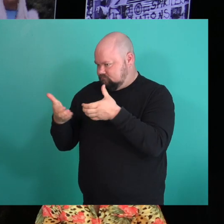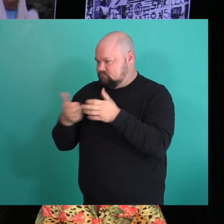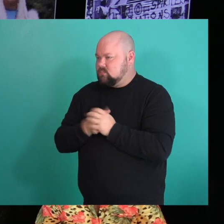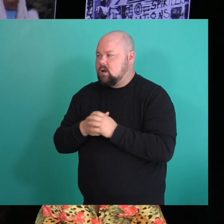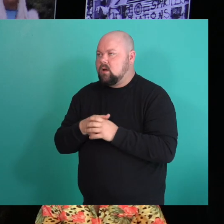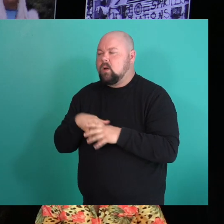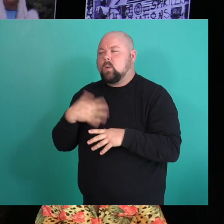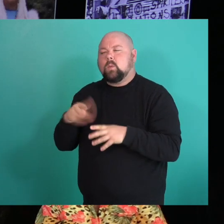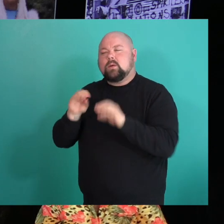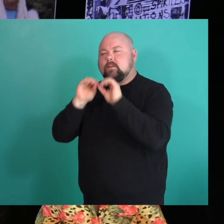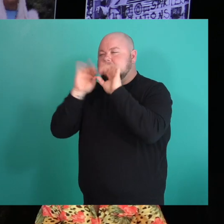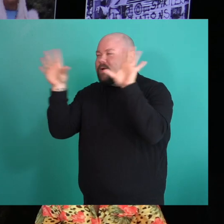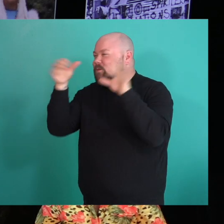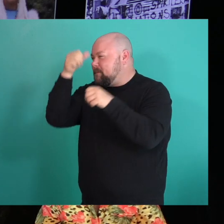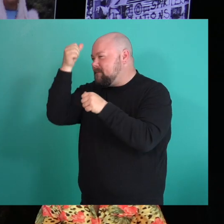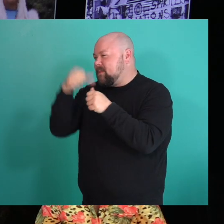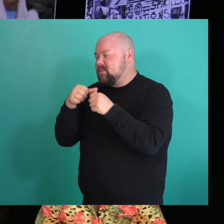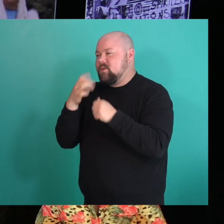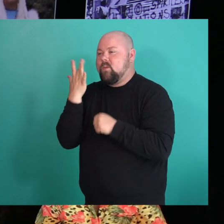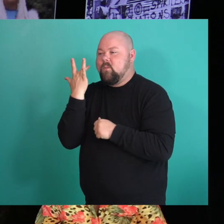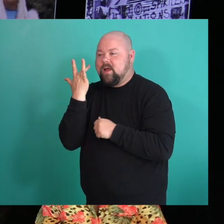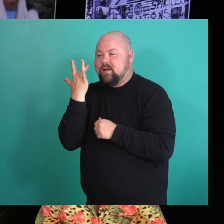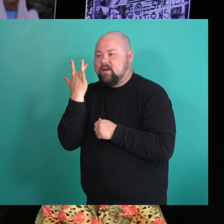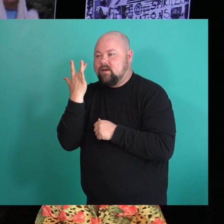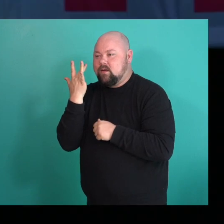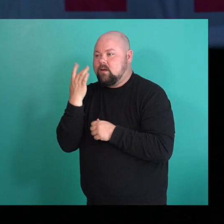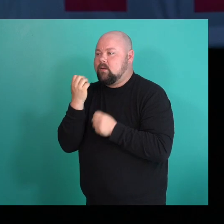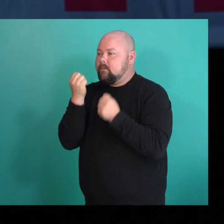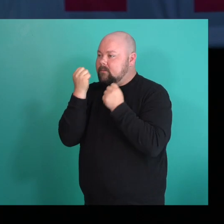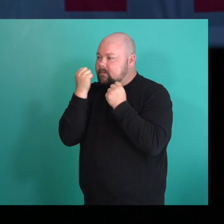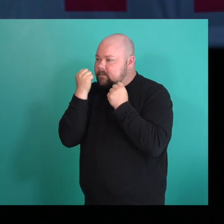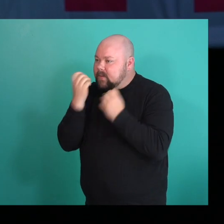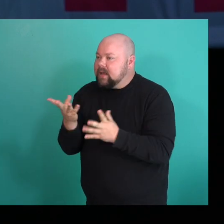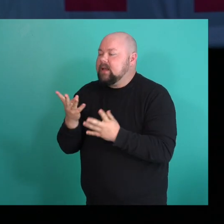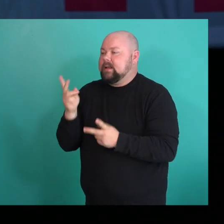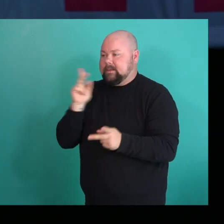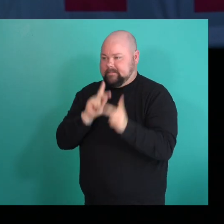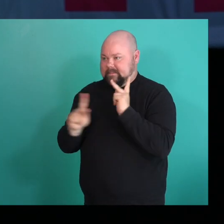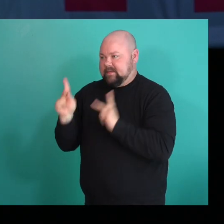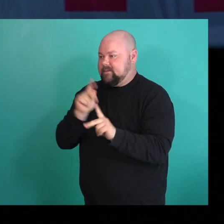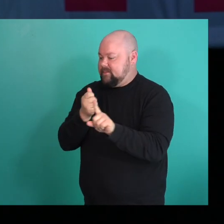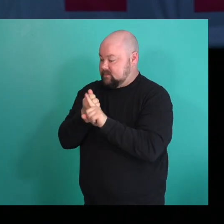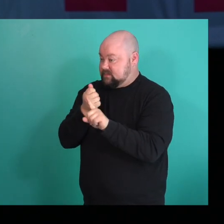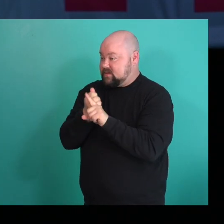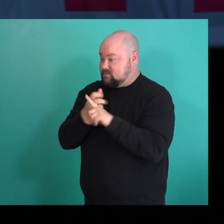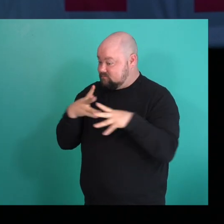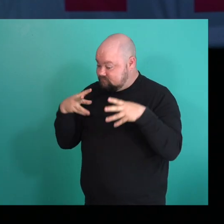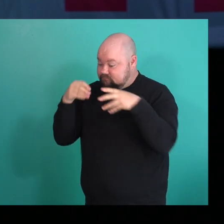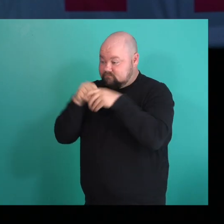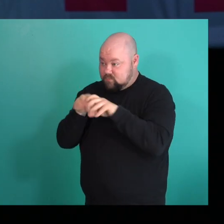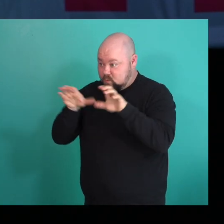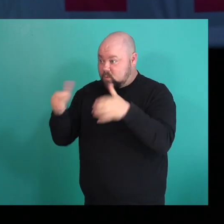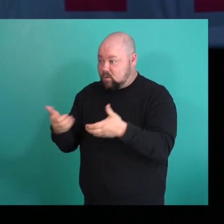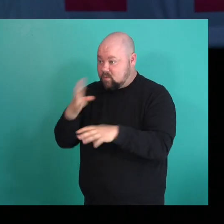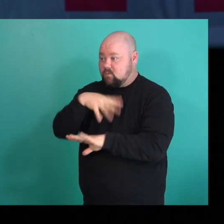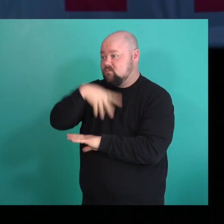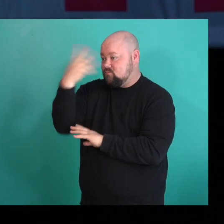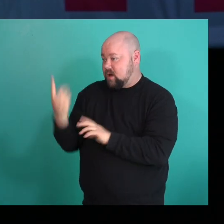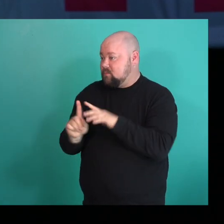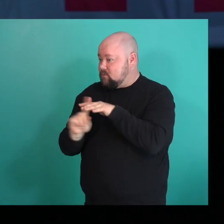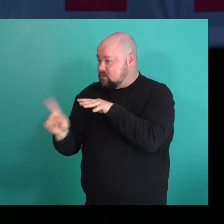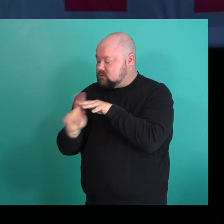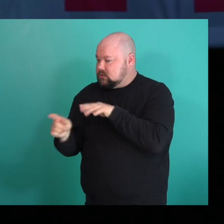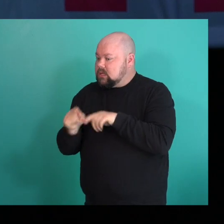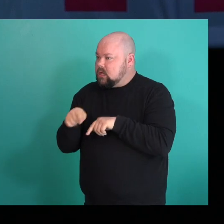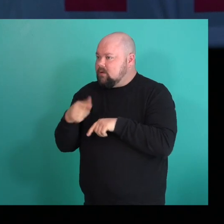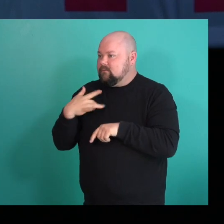Parade so clearly because there were so many folks who were members of Rainbow Refugee who were afraid,